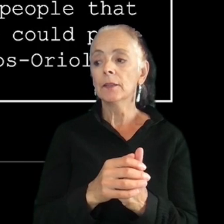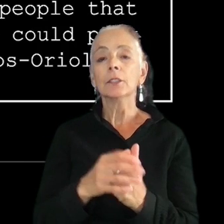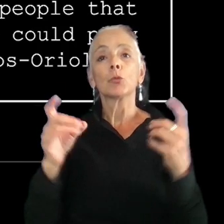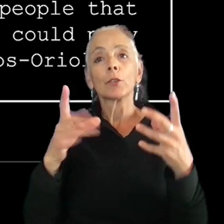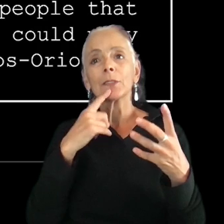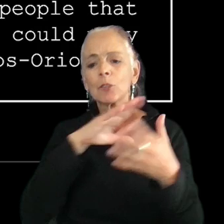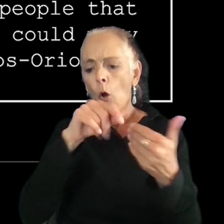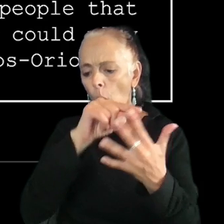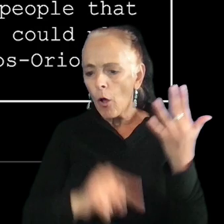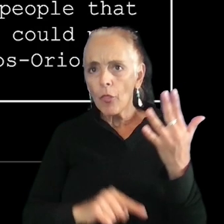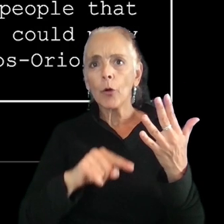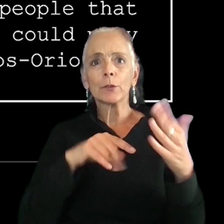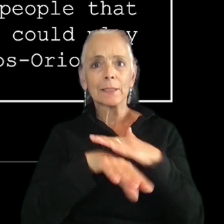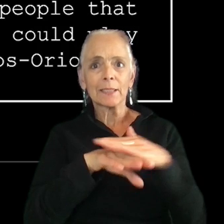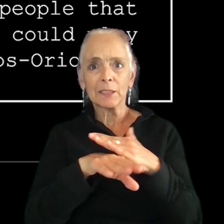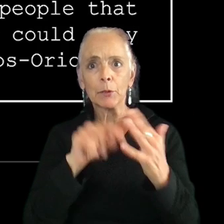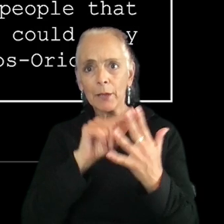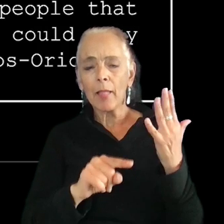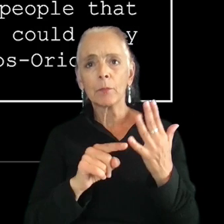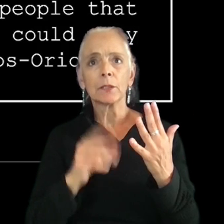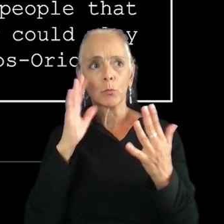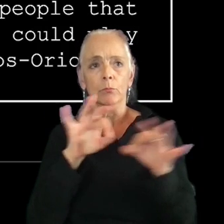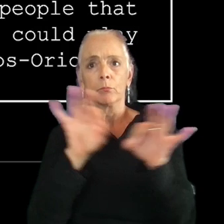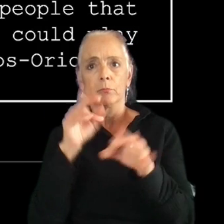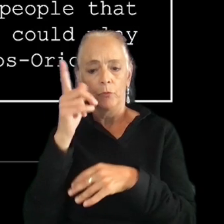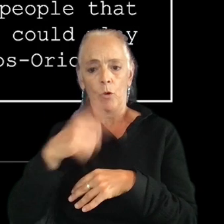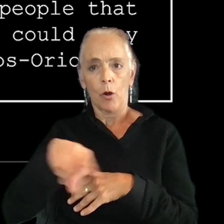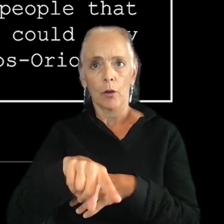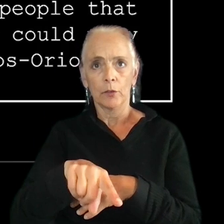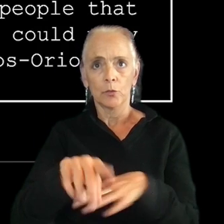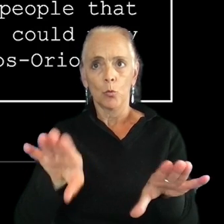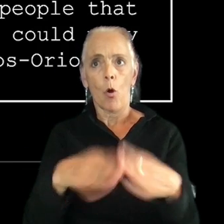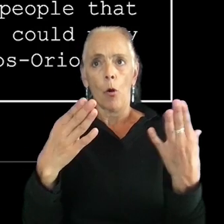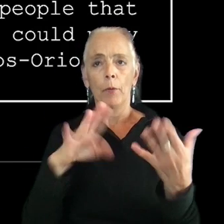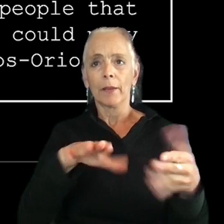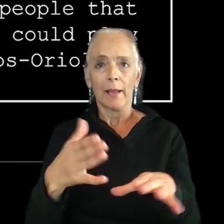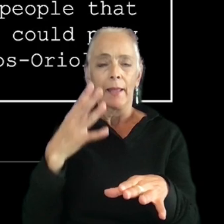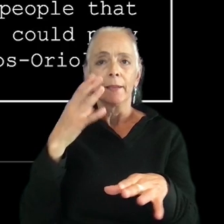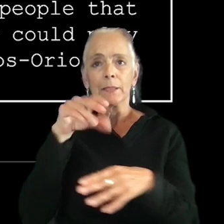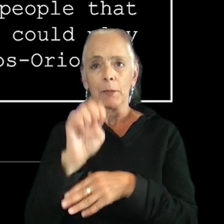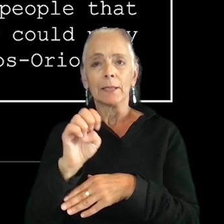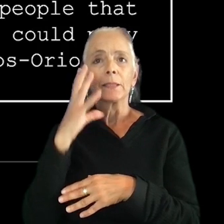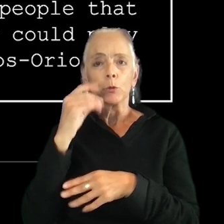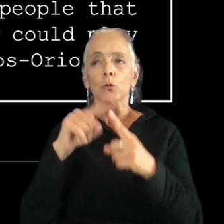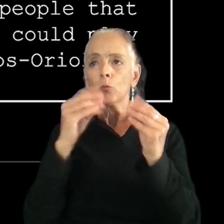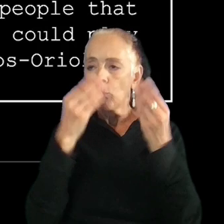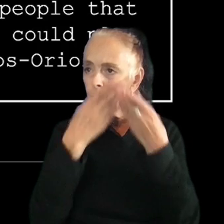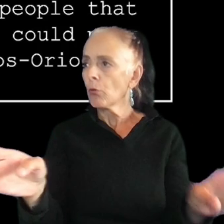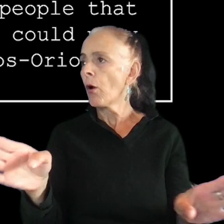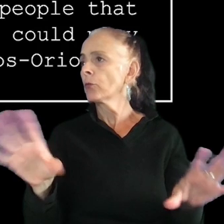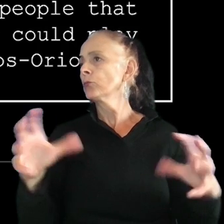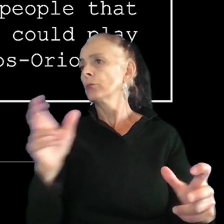elements of accessibility will definitely be something important for us in terms of opening the Dead Space experience to a broader set of people that didn't